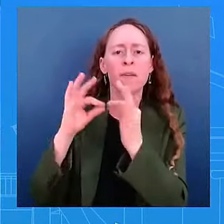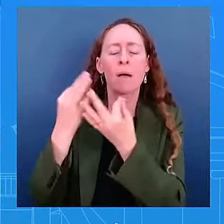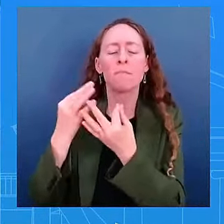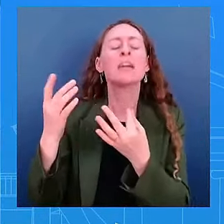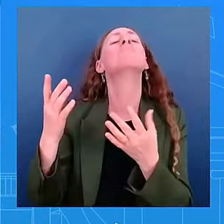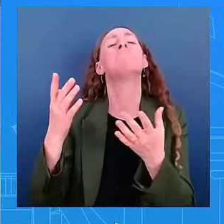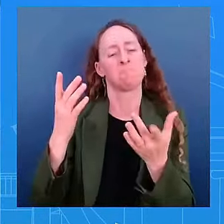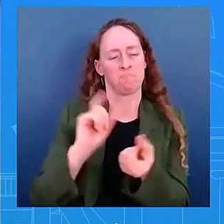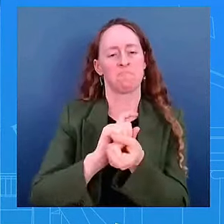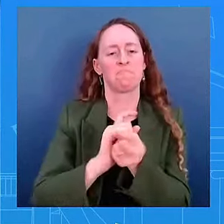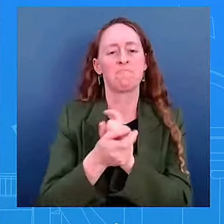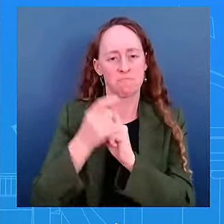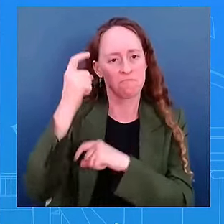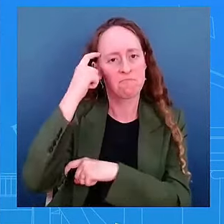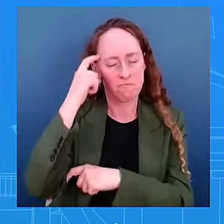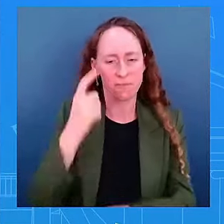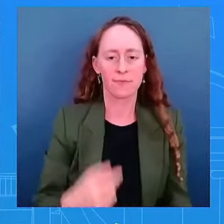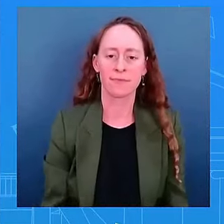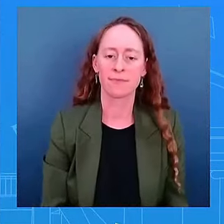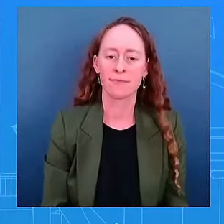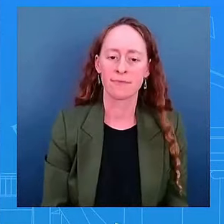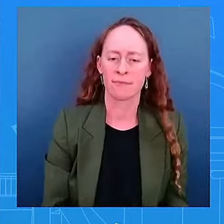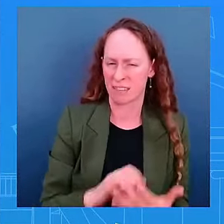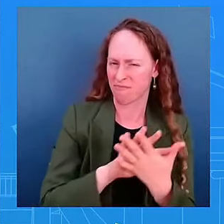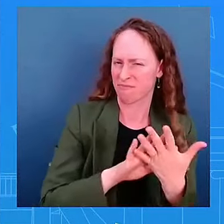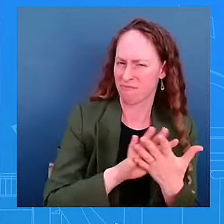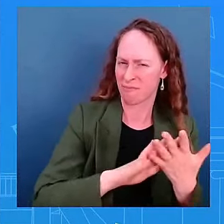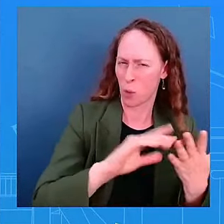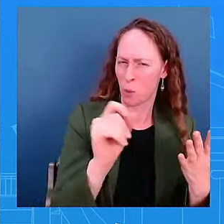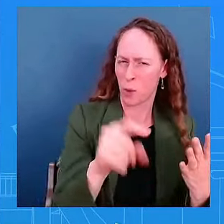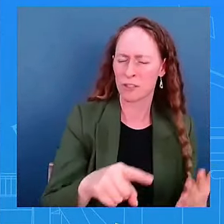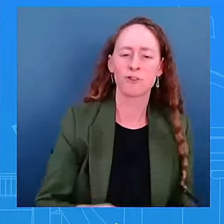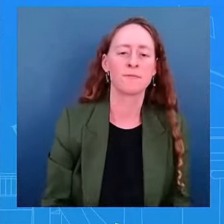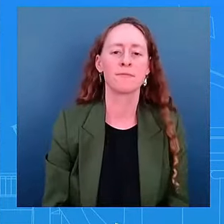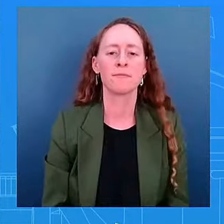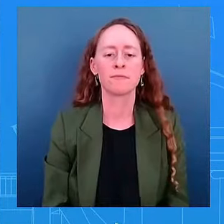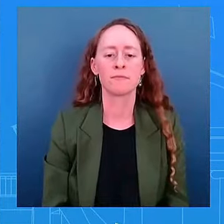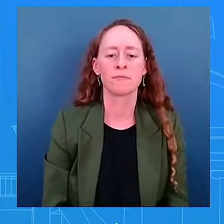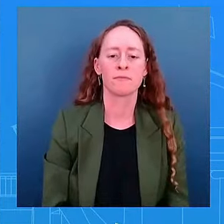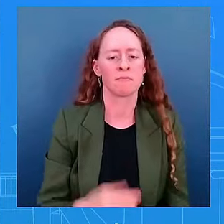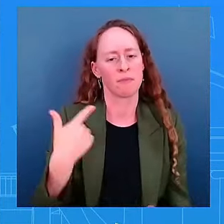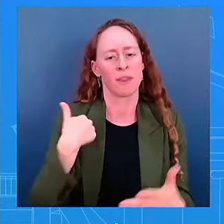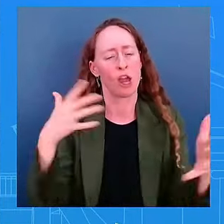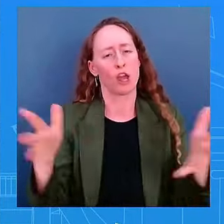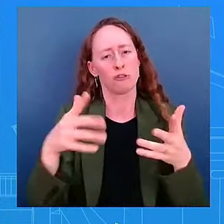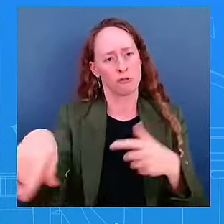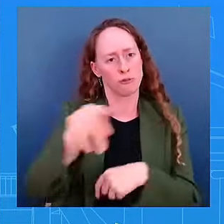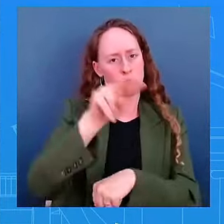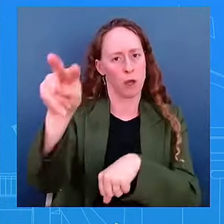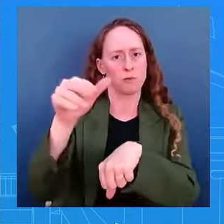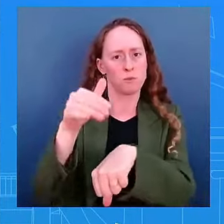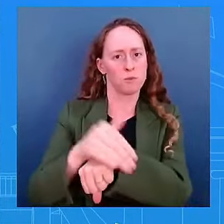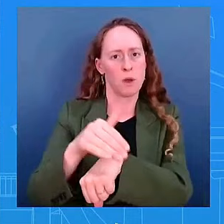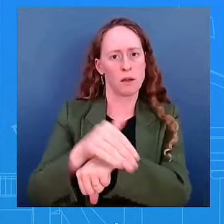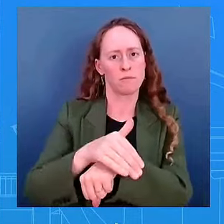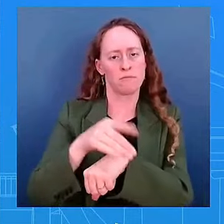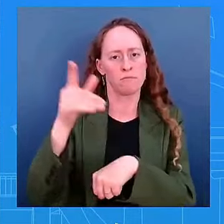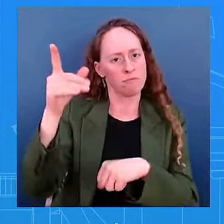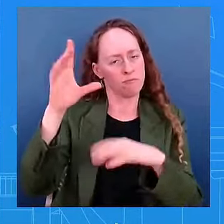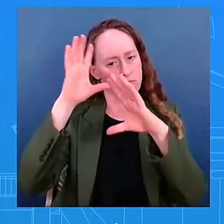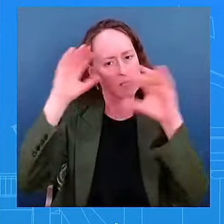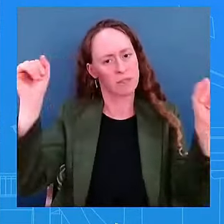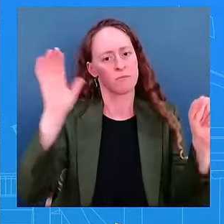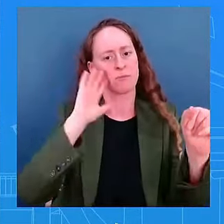went into it? I would tune in tonight. I would let the president speak for himself in this moment. Given